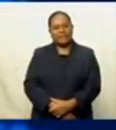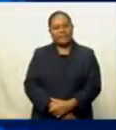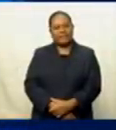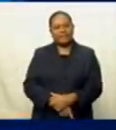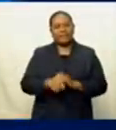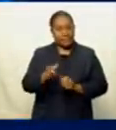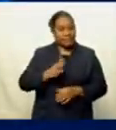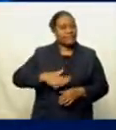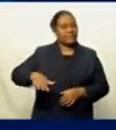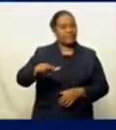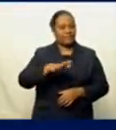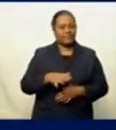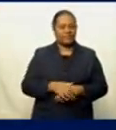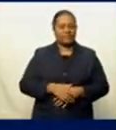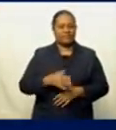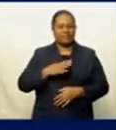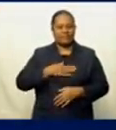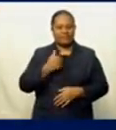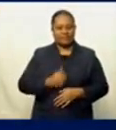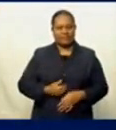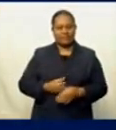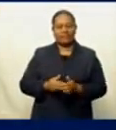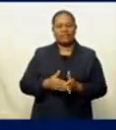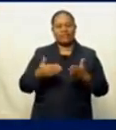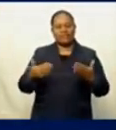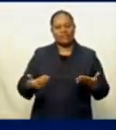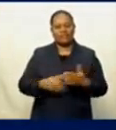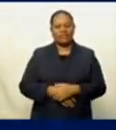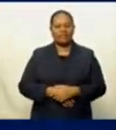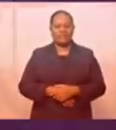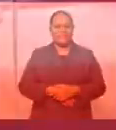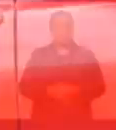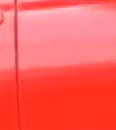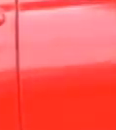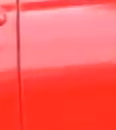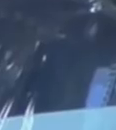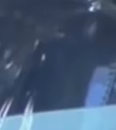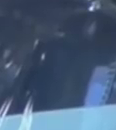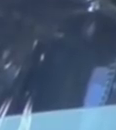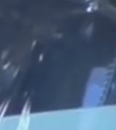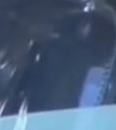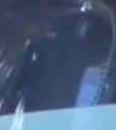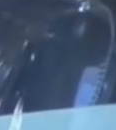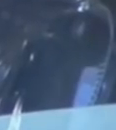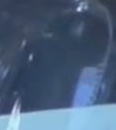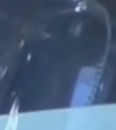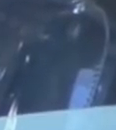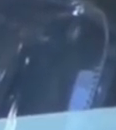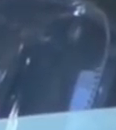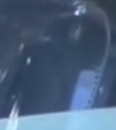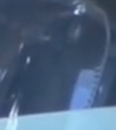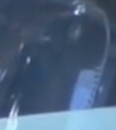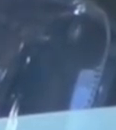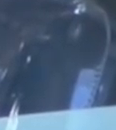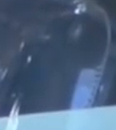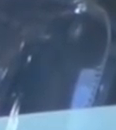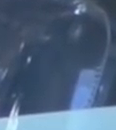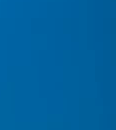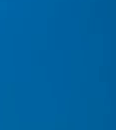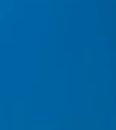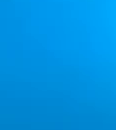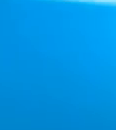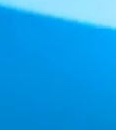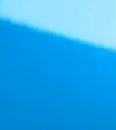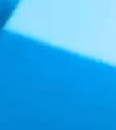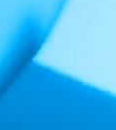And that is the latest from my end. But coming up after the break, Shafton, taxi driver, woman shares her inspiring journey. Stay with